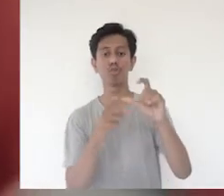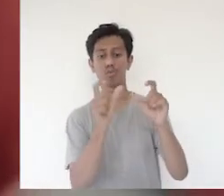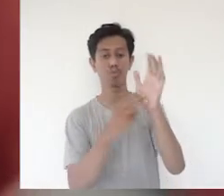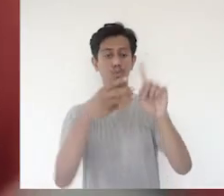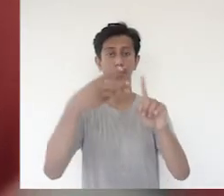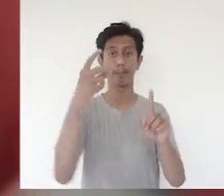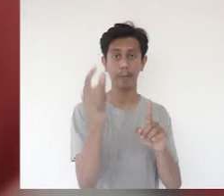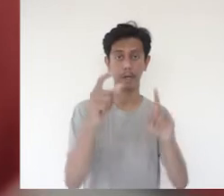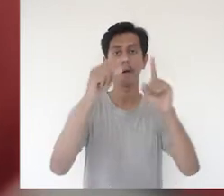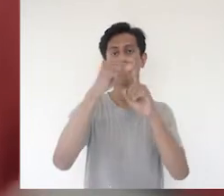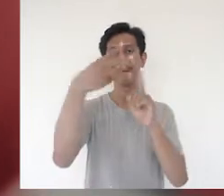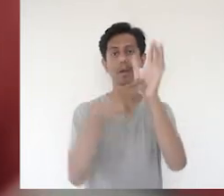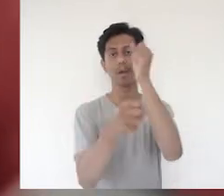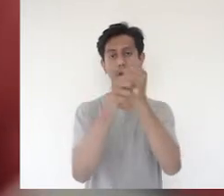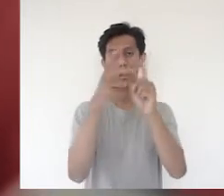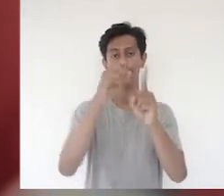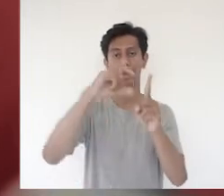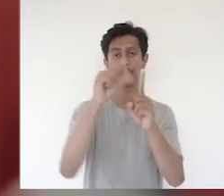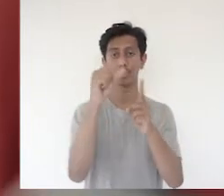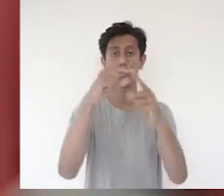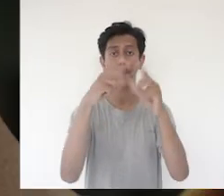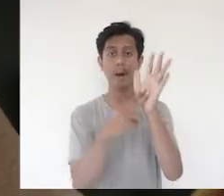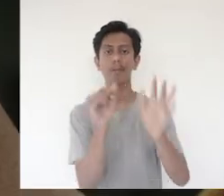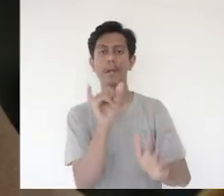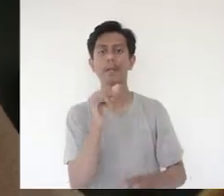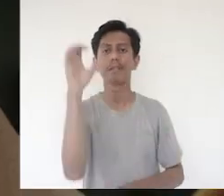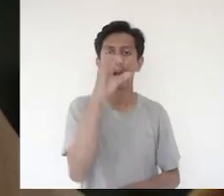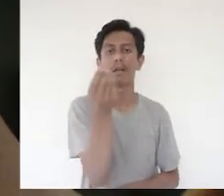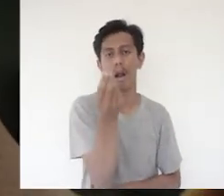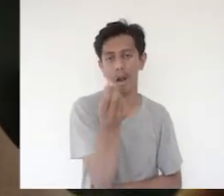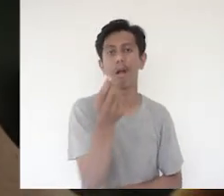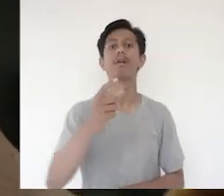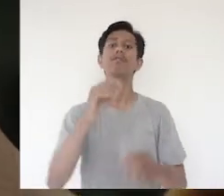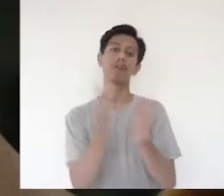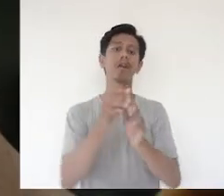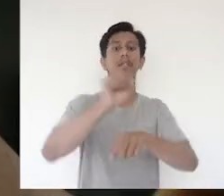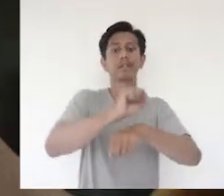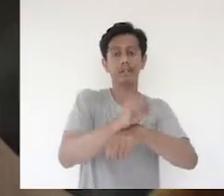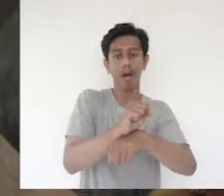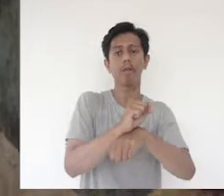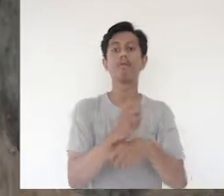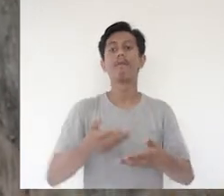basic service facilities, access to public spaces and to their political rights.